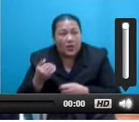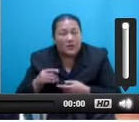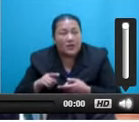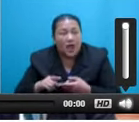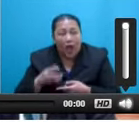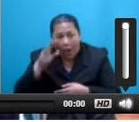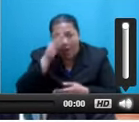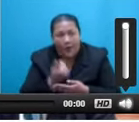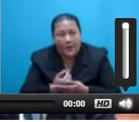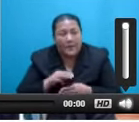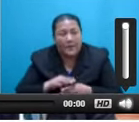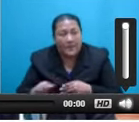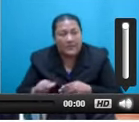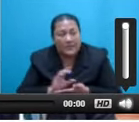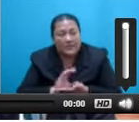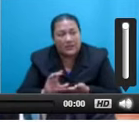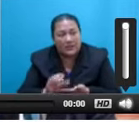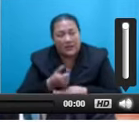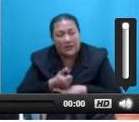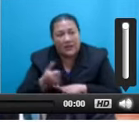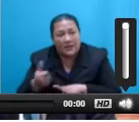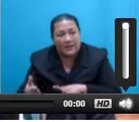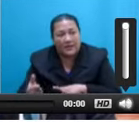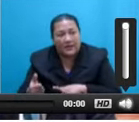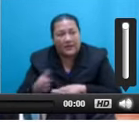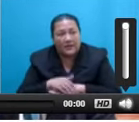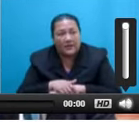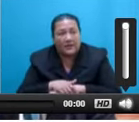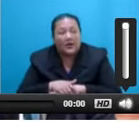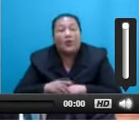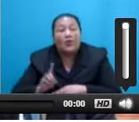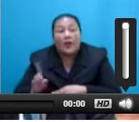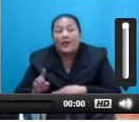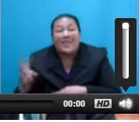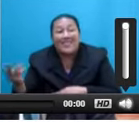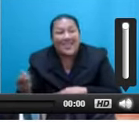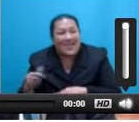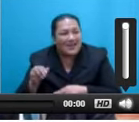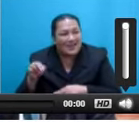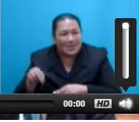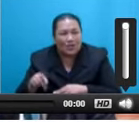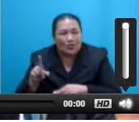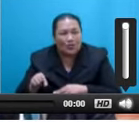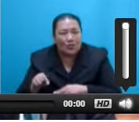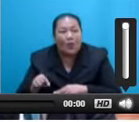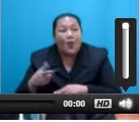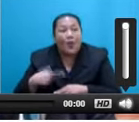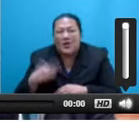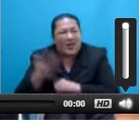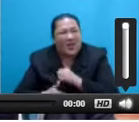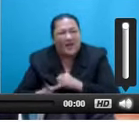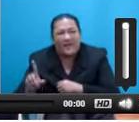the message from this side of the House is clear to the Government, the side which needs to do, which is not doing, to protect our marine